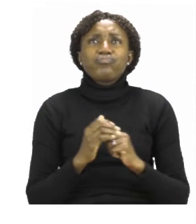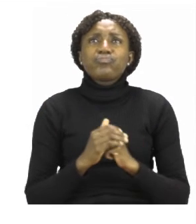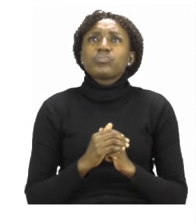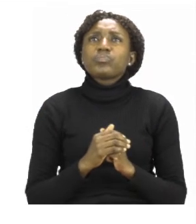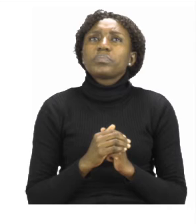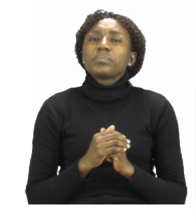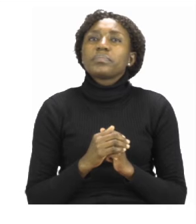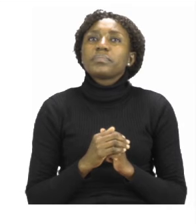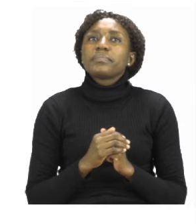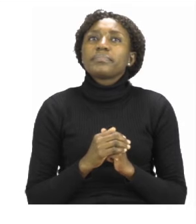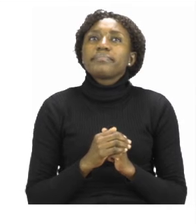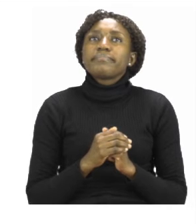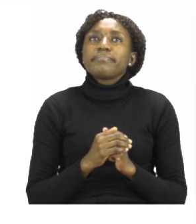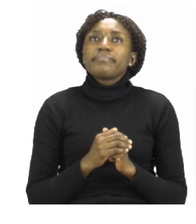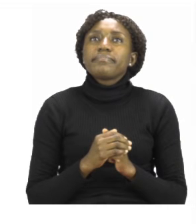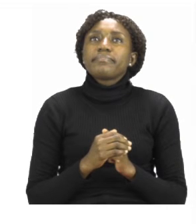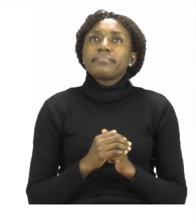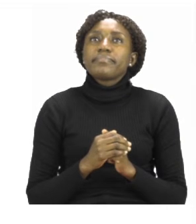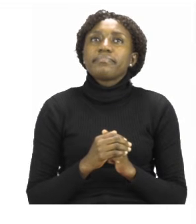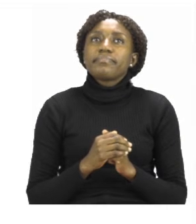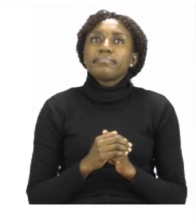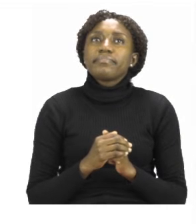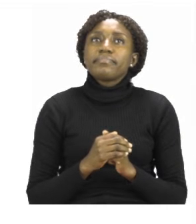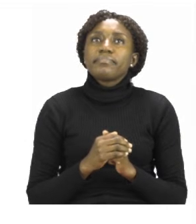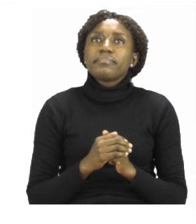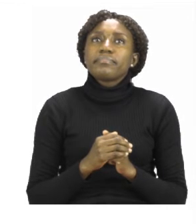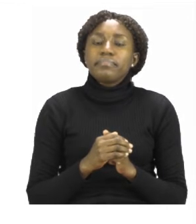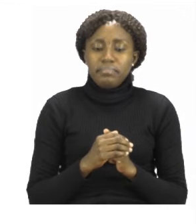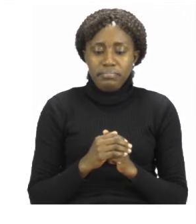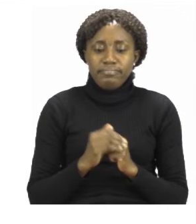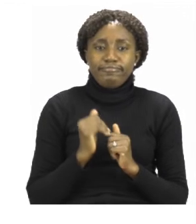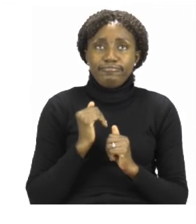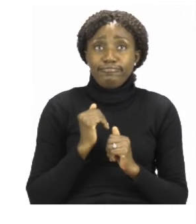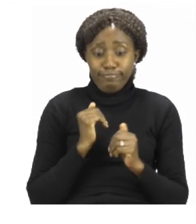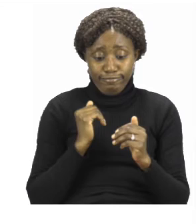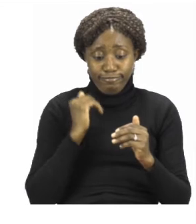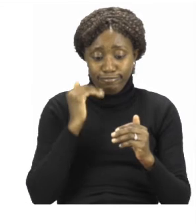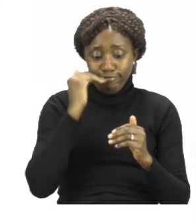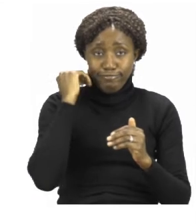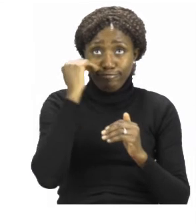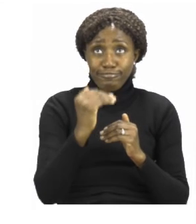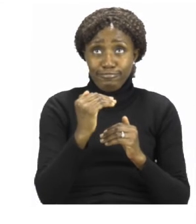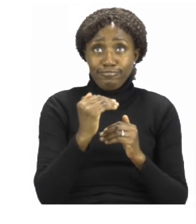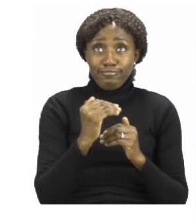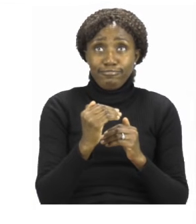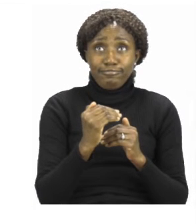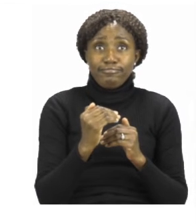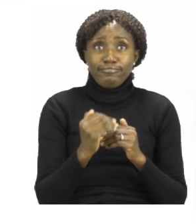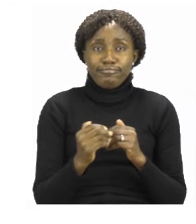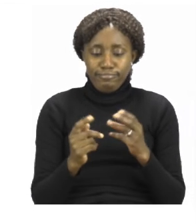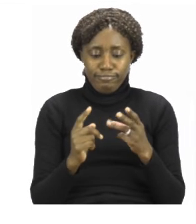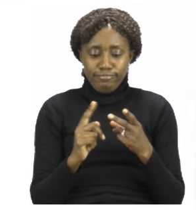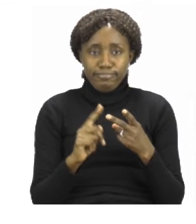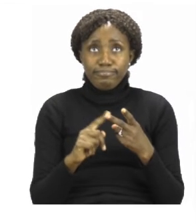Now let's find the next one. I want us to have a look at our second